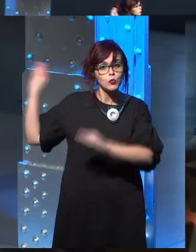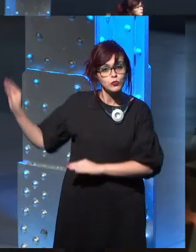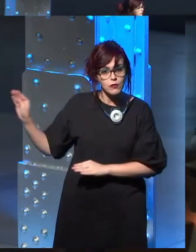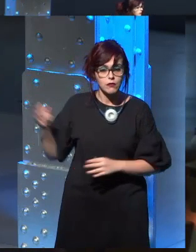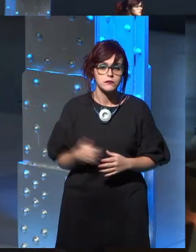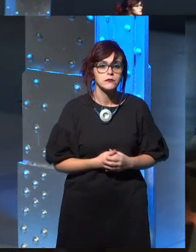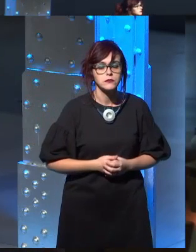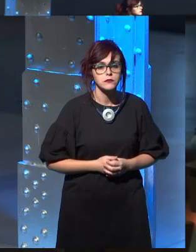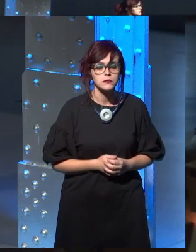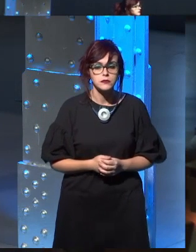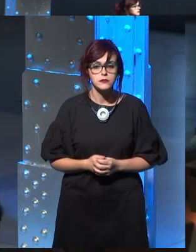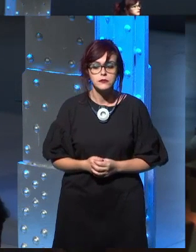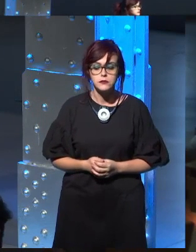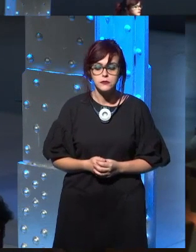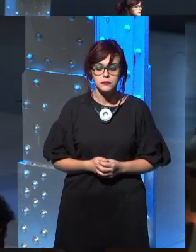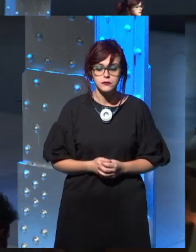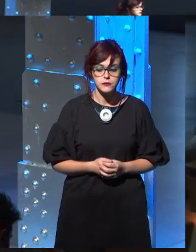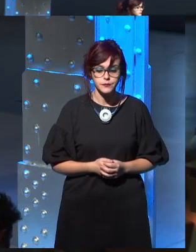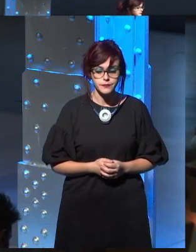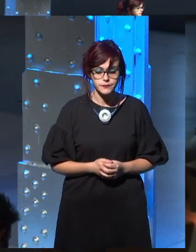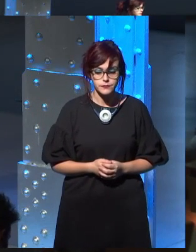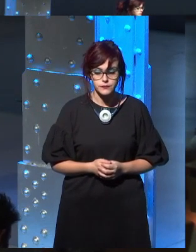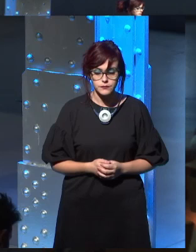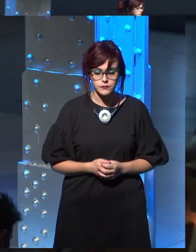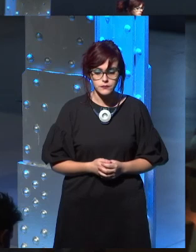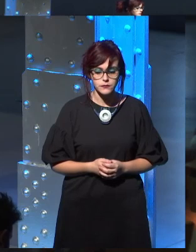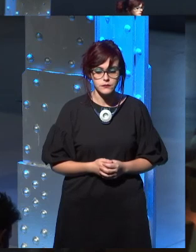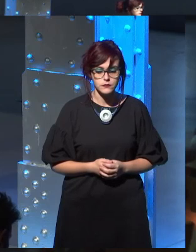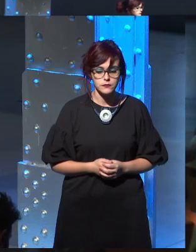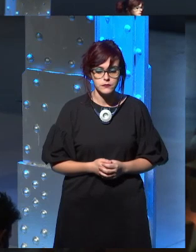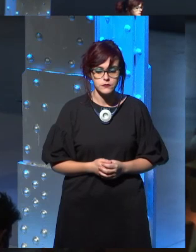have, I think we have a microphone that you can use. Um,